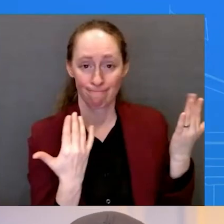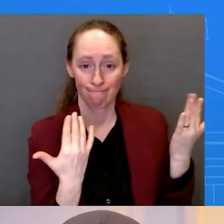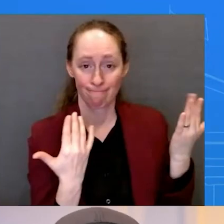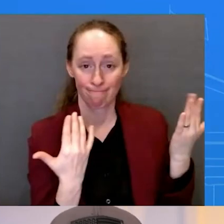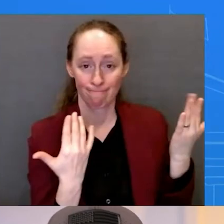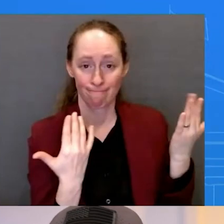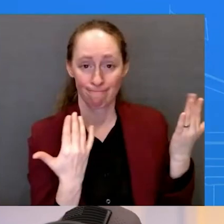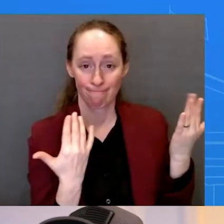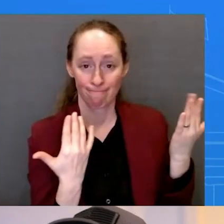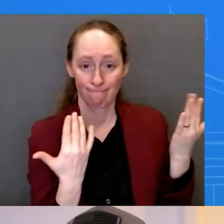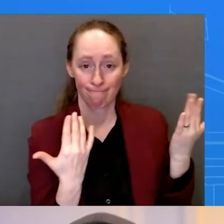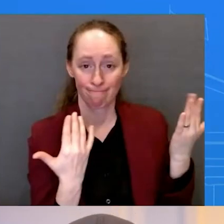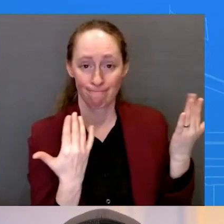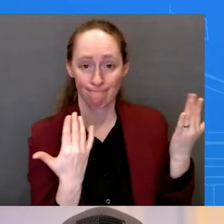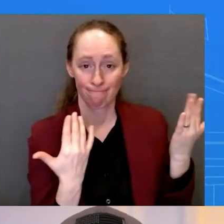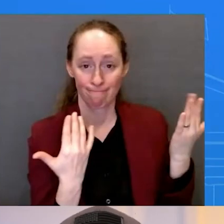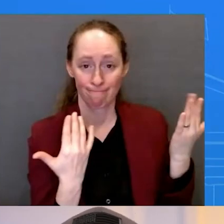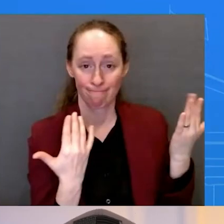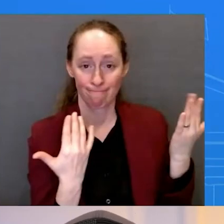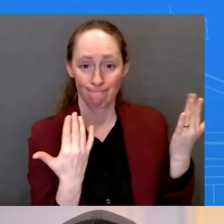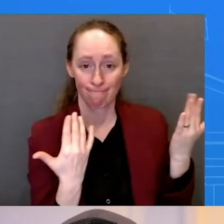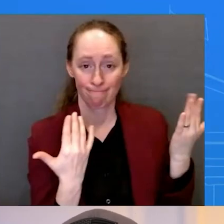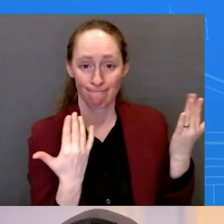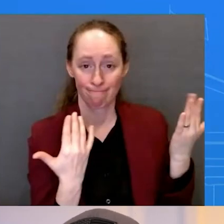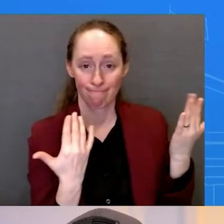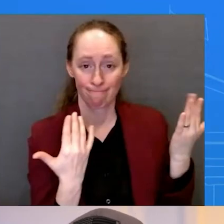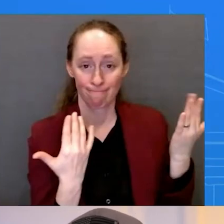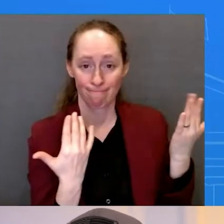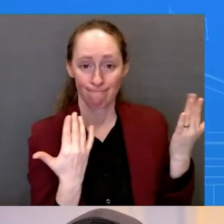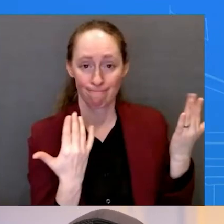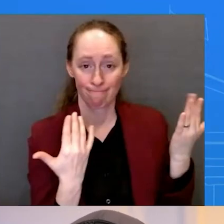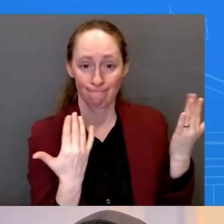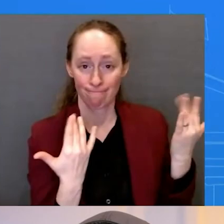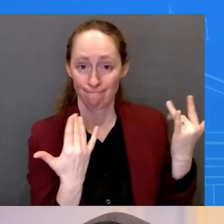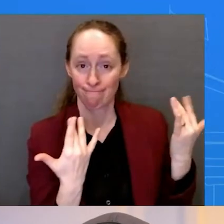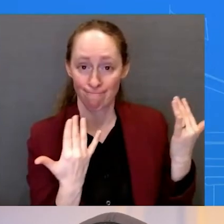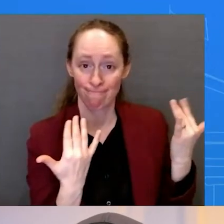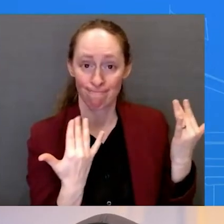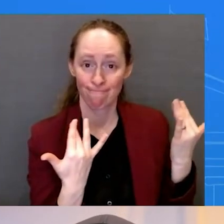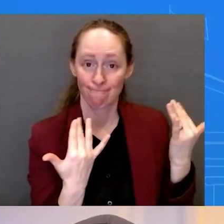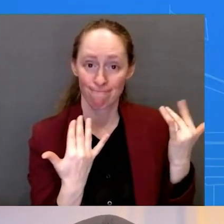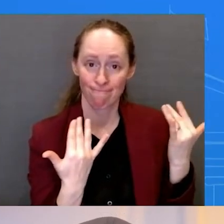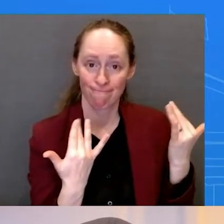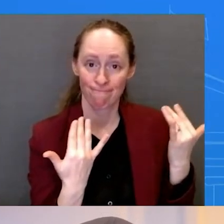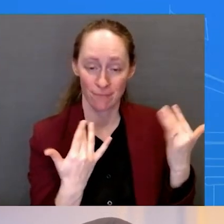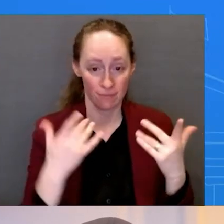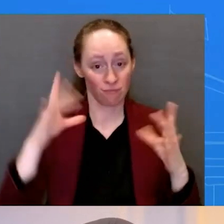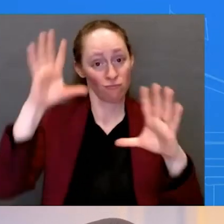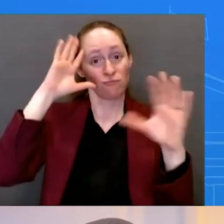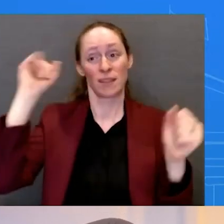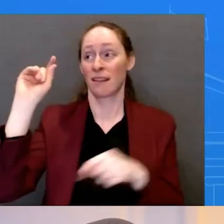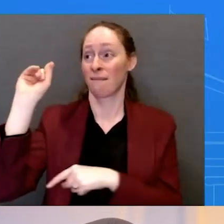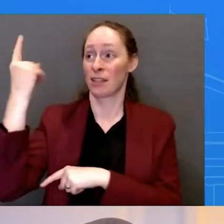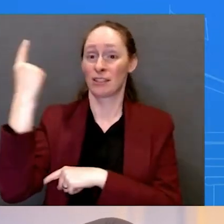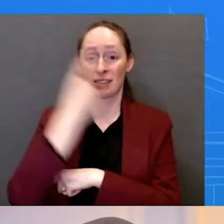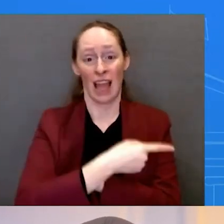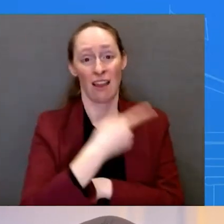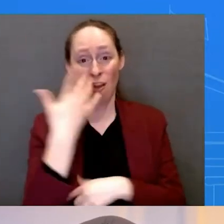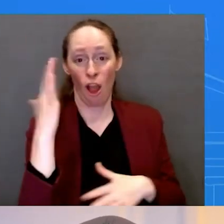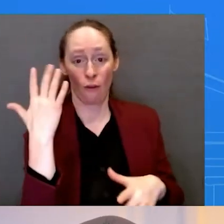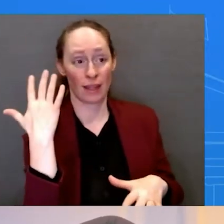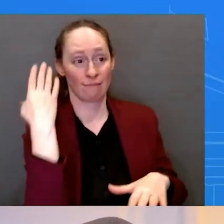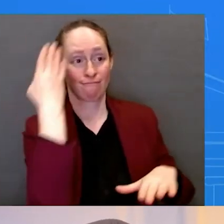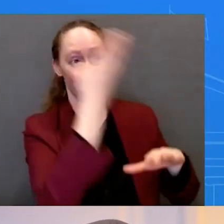idiots. They're idiots. And they're wasting our money. A plan that dealt with protecting for